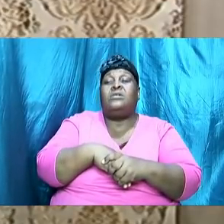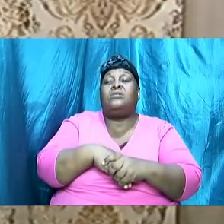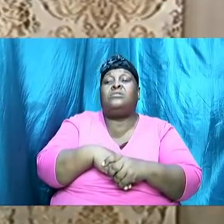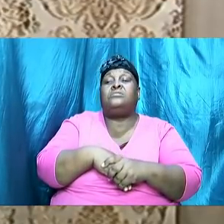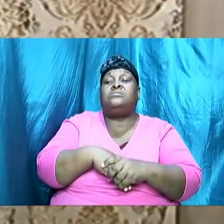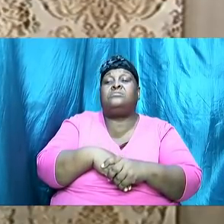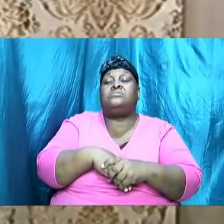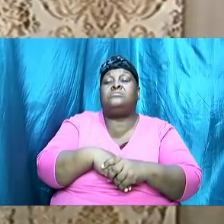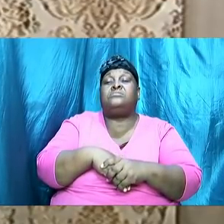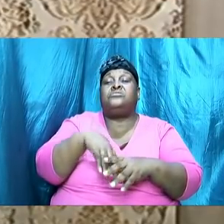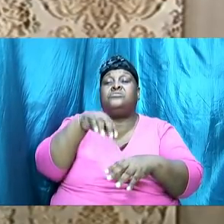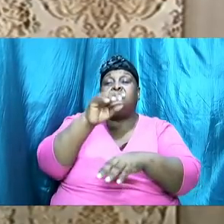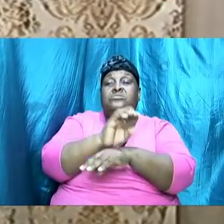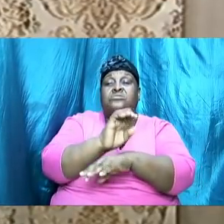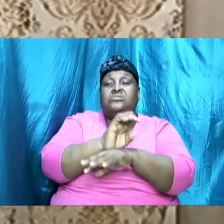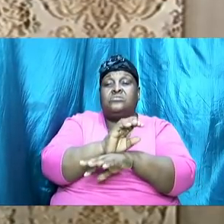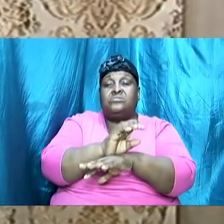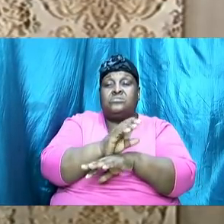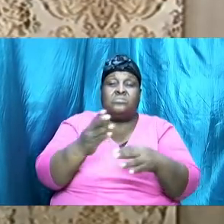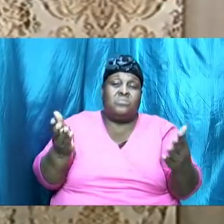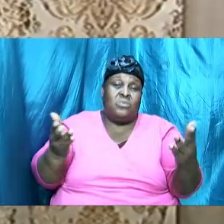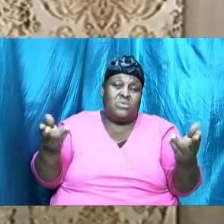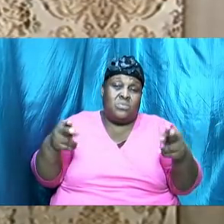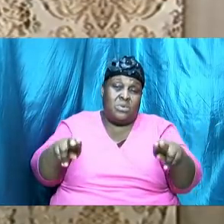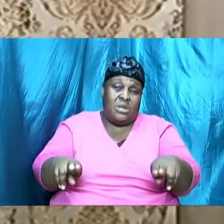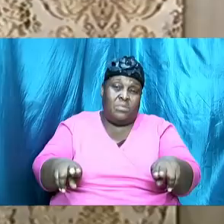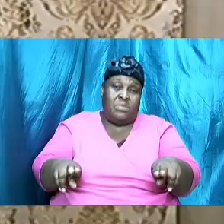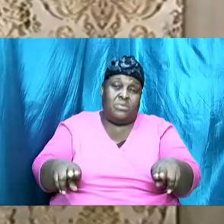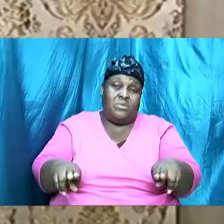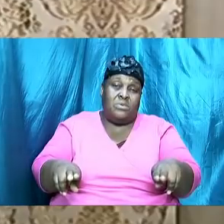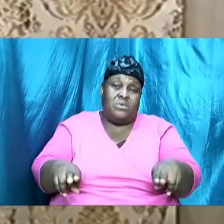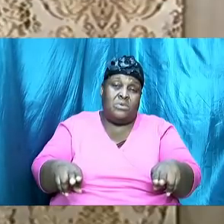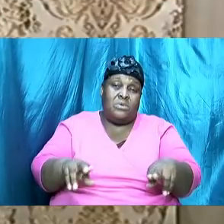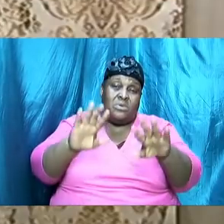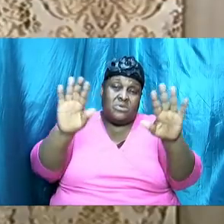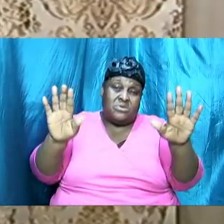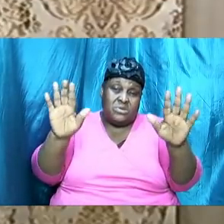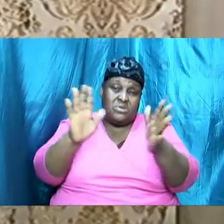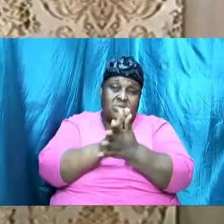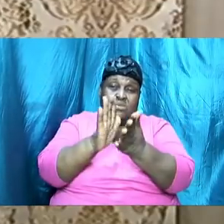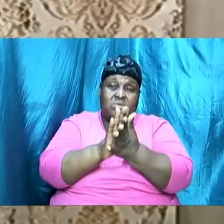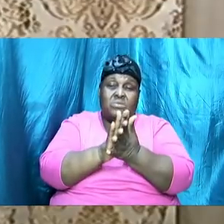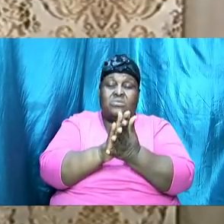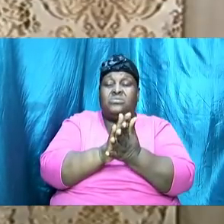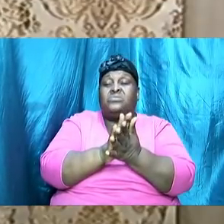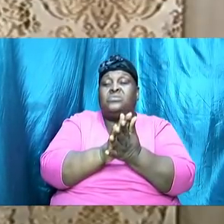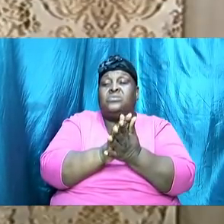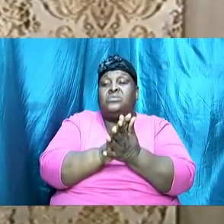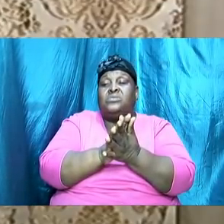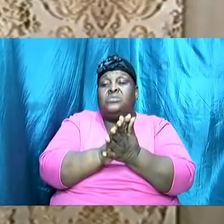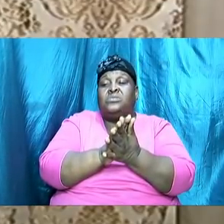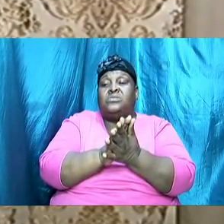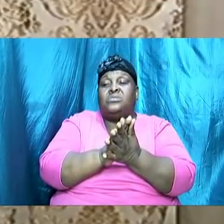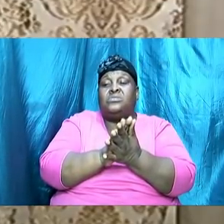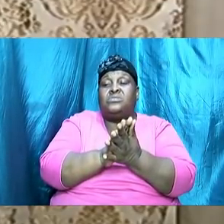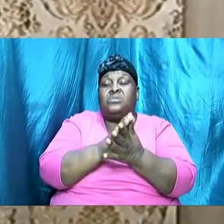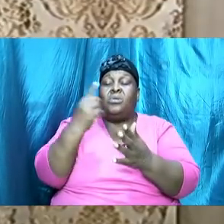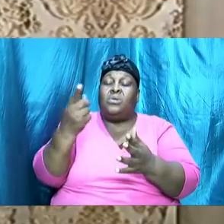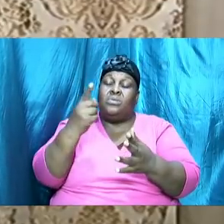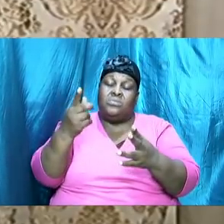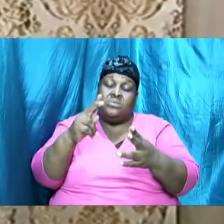what will happen however is that Sunday school as it has normally been